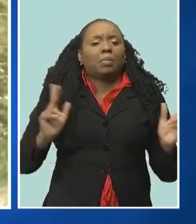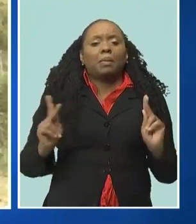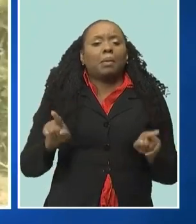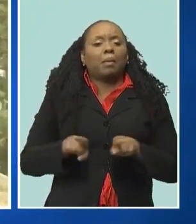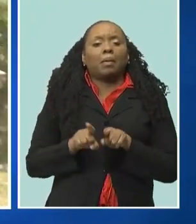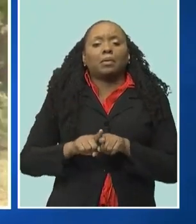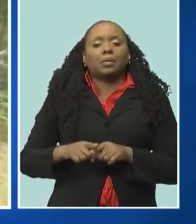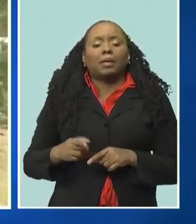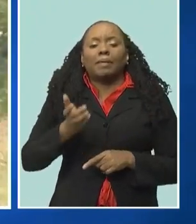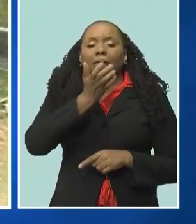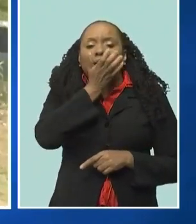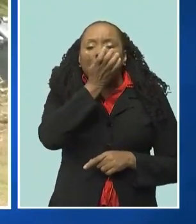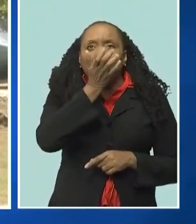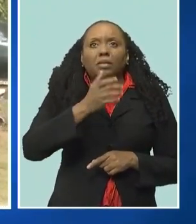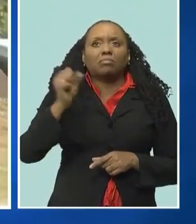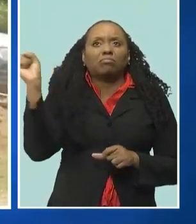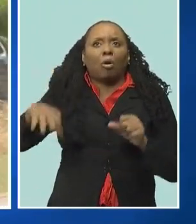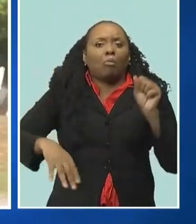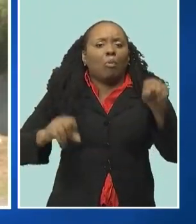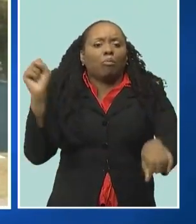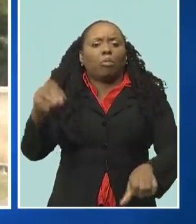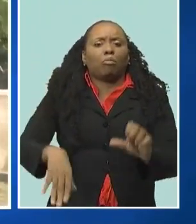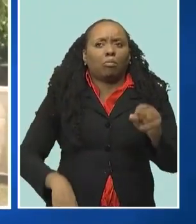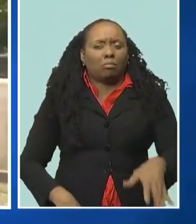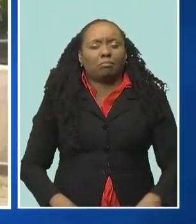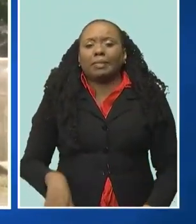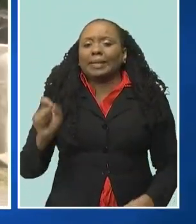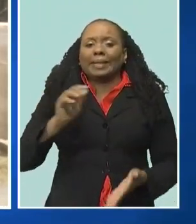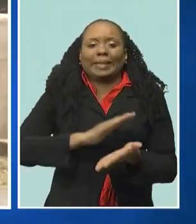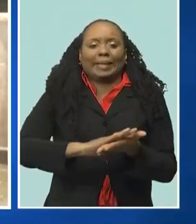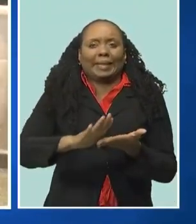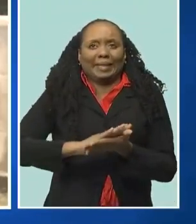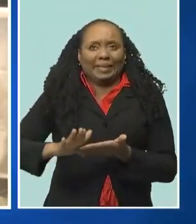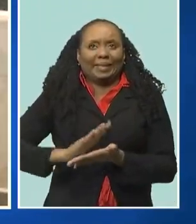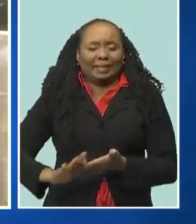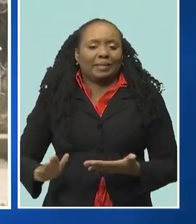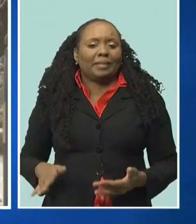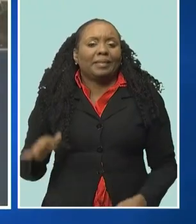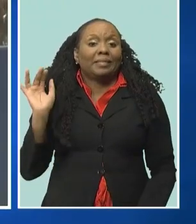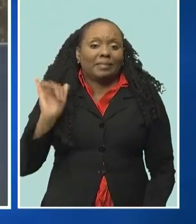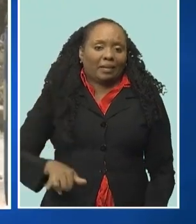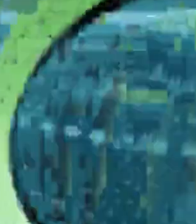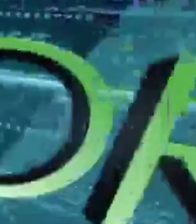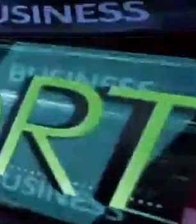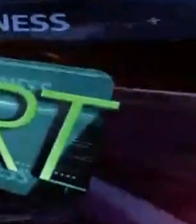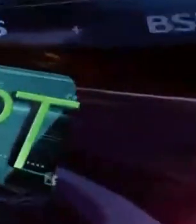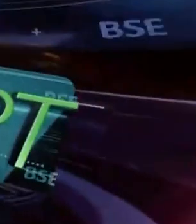also as you can see for yourself it want cleaning up. You understand? That's it.